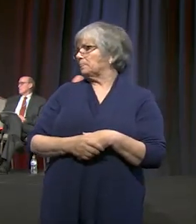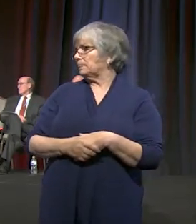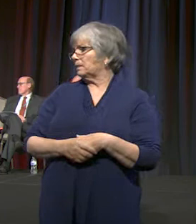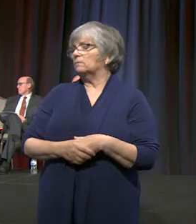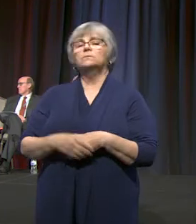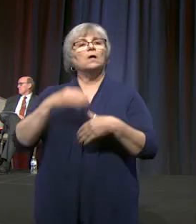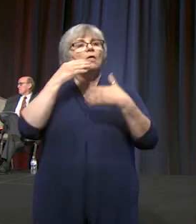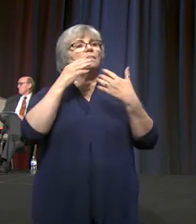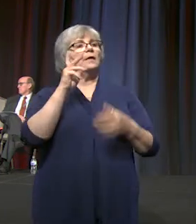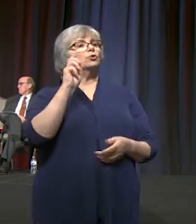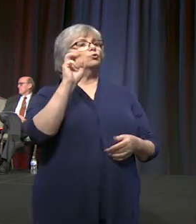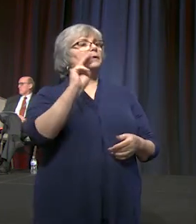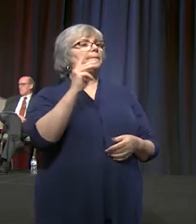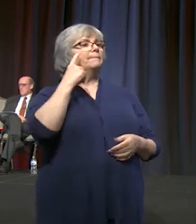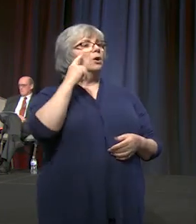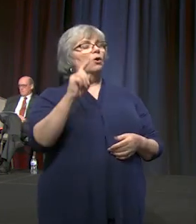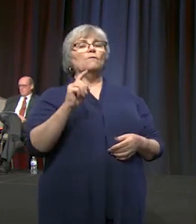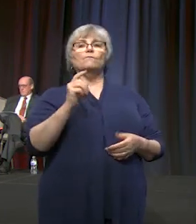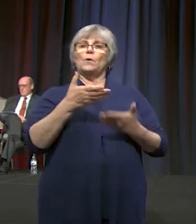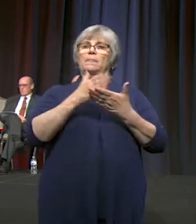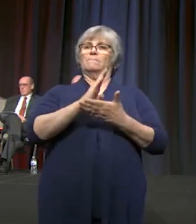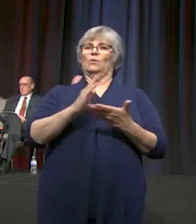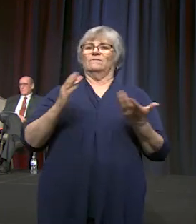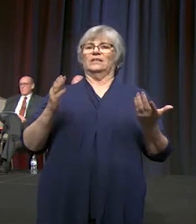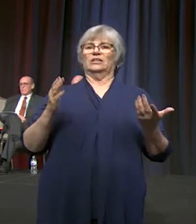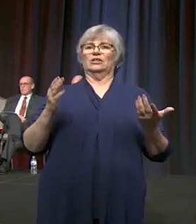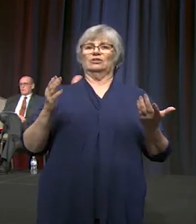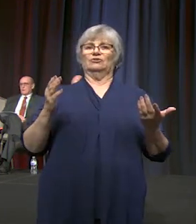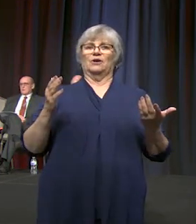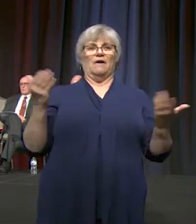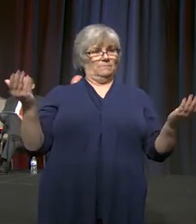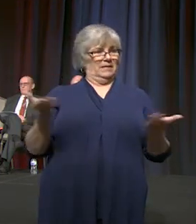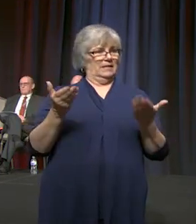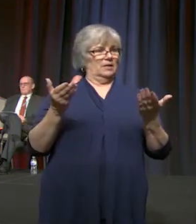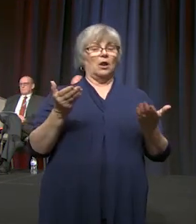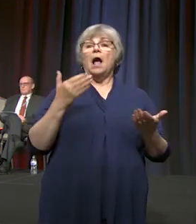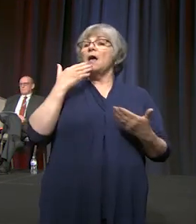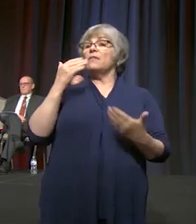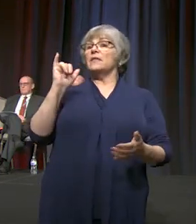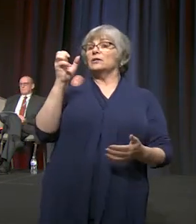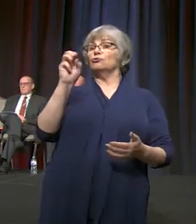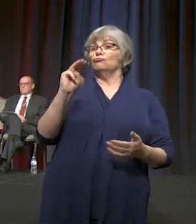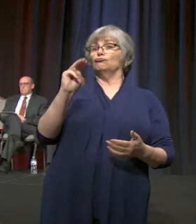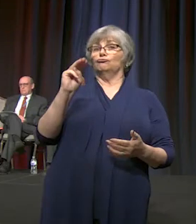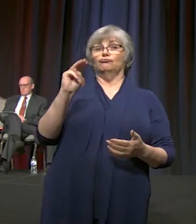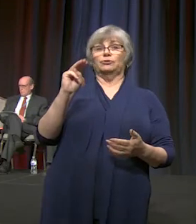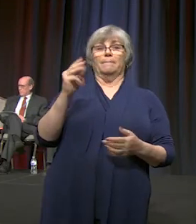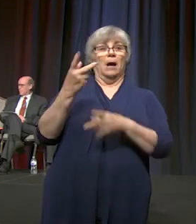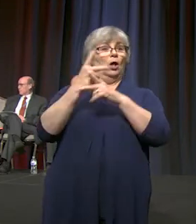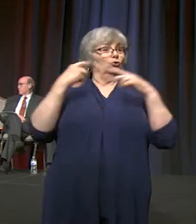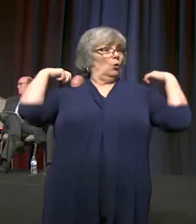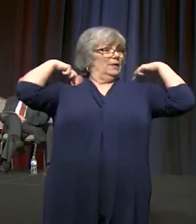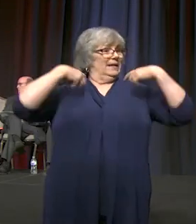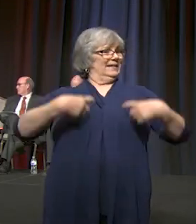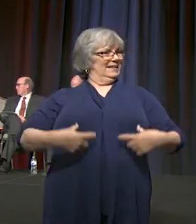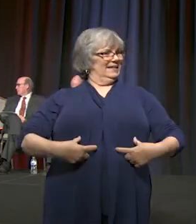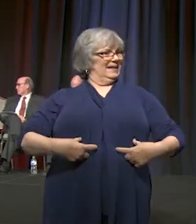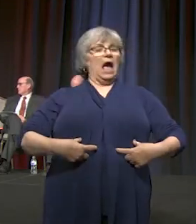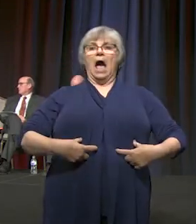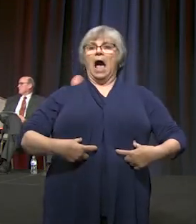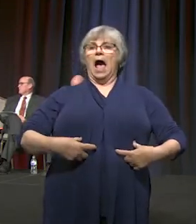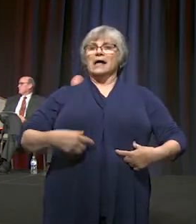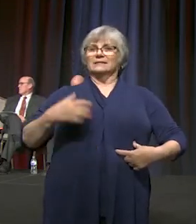Thank you, Kim, for the privilege of being there, and thank you, Jim, for loaning me this stole as a physical reminder